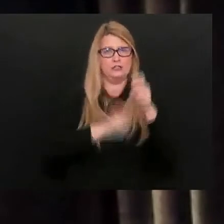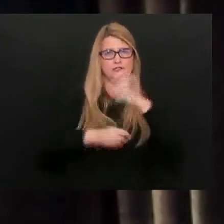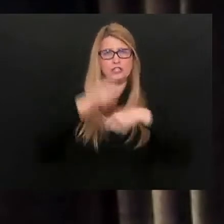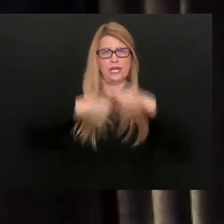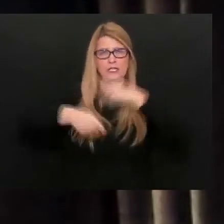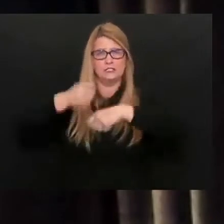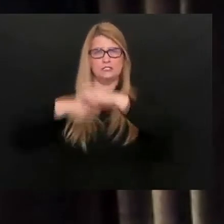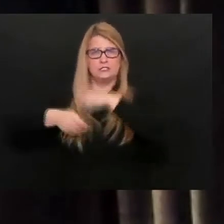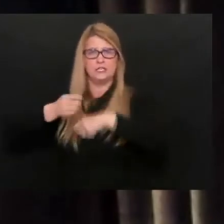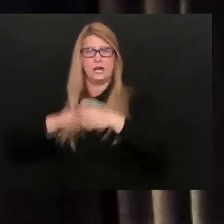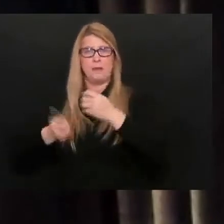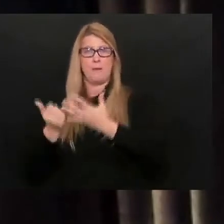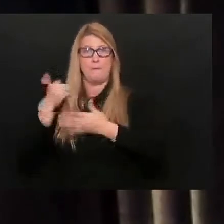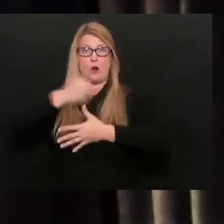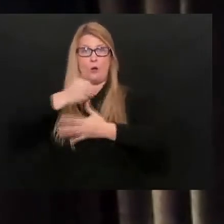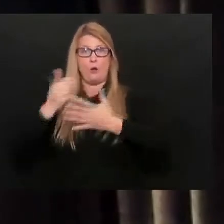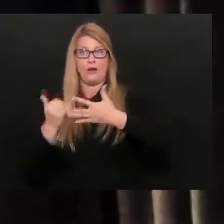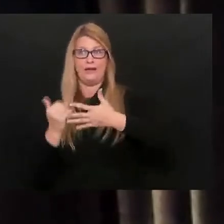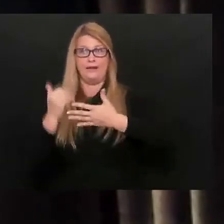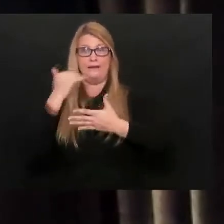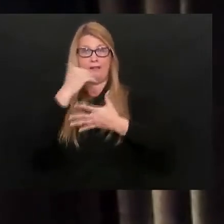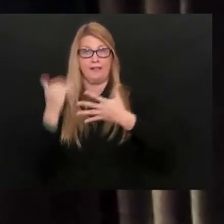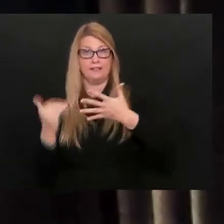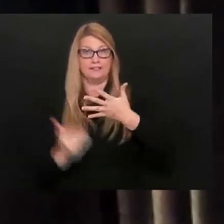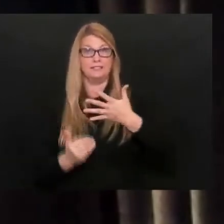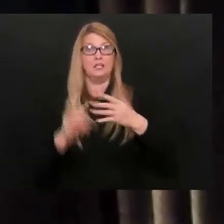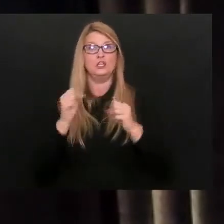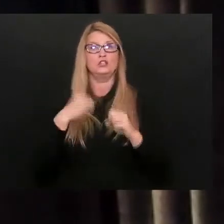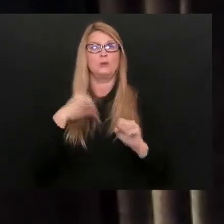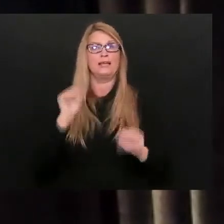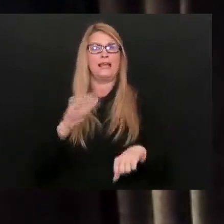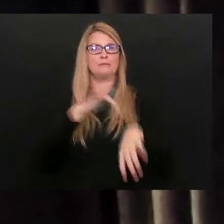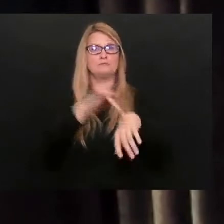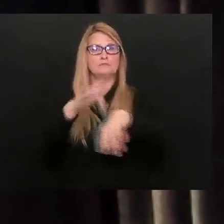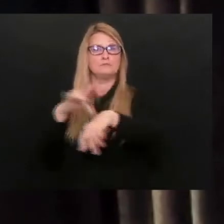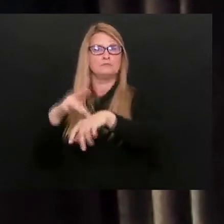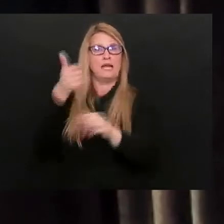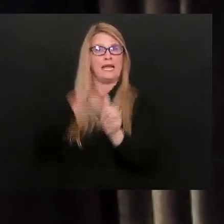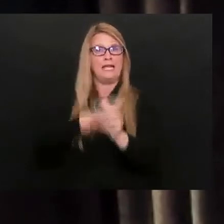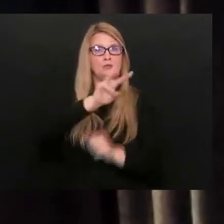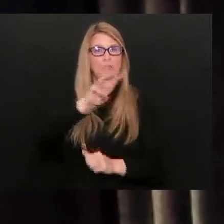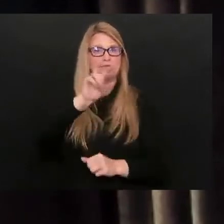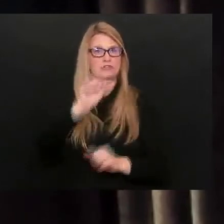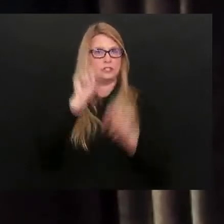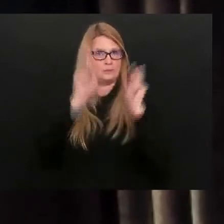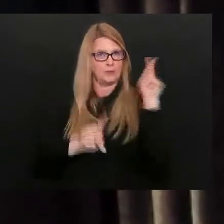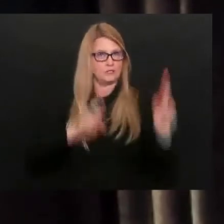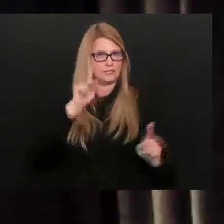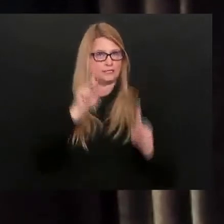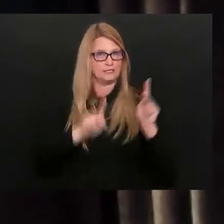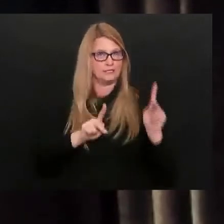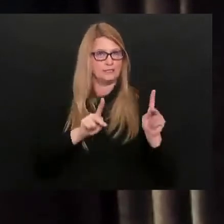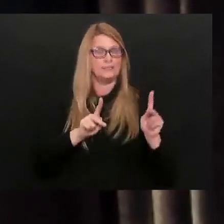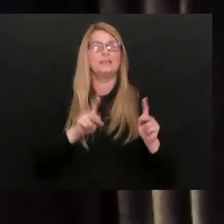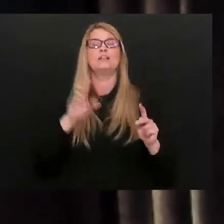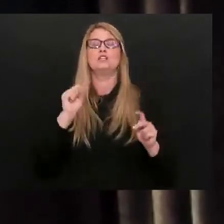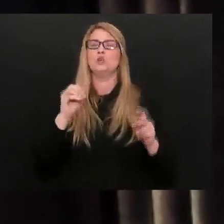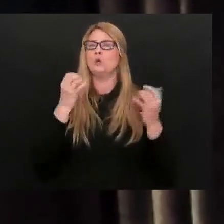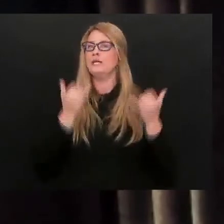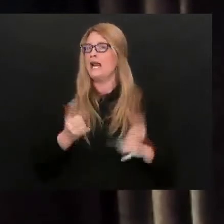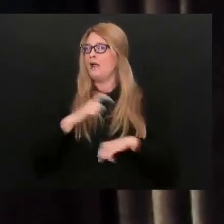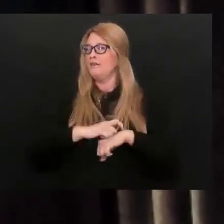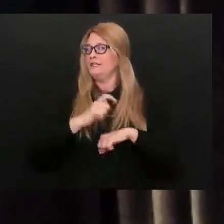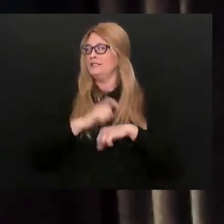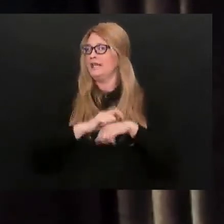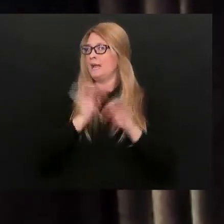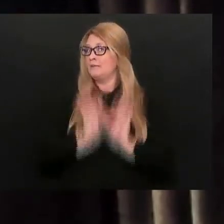in a disciplined way, we get to every West Virginian. And I think that during that time, again, so important that even though